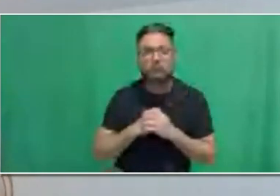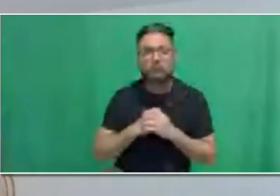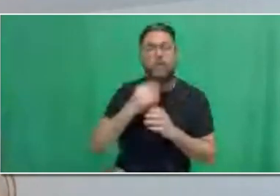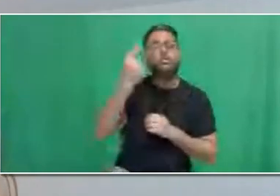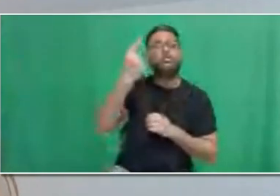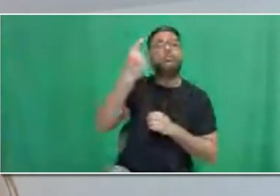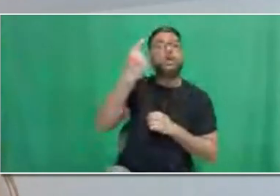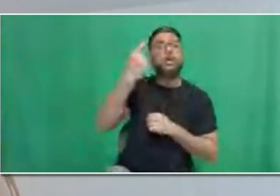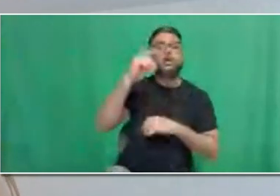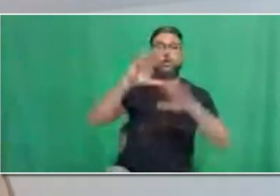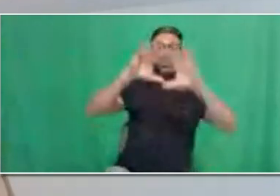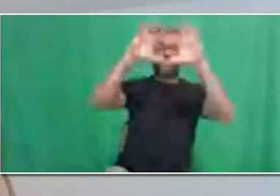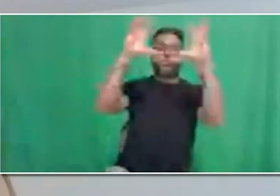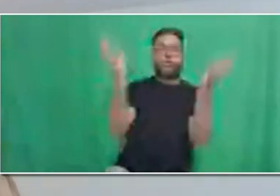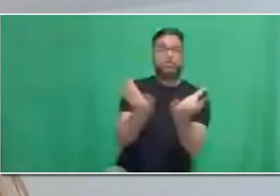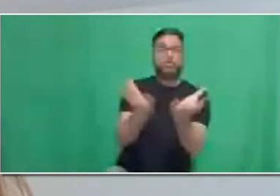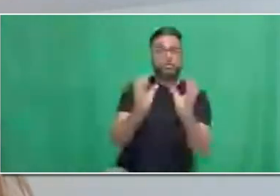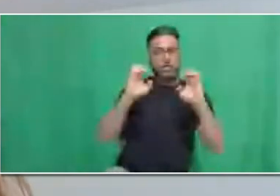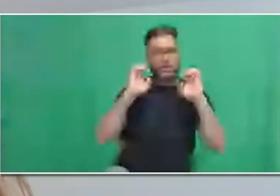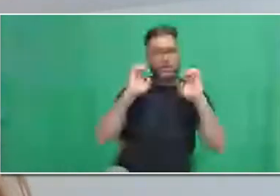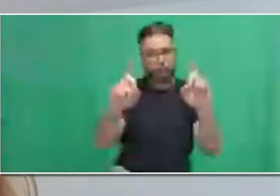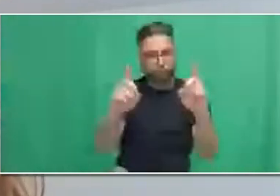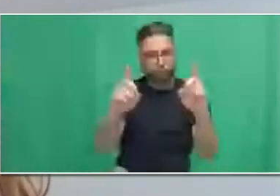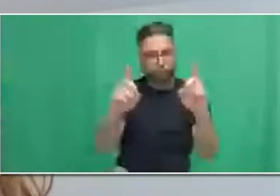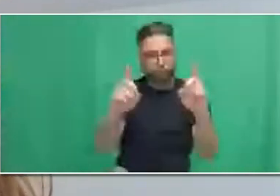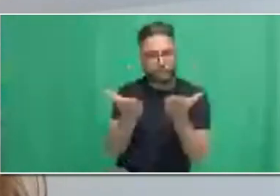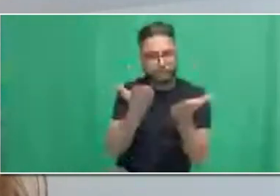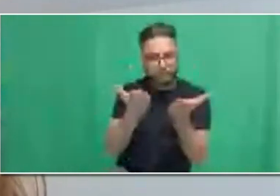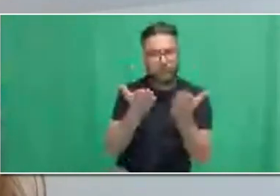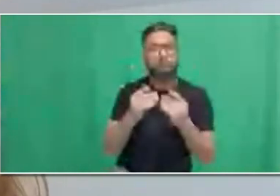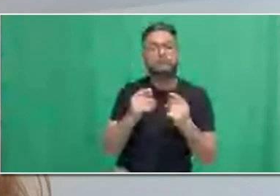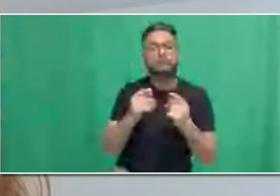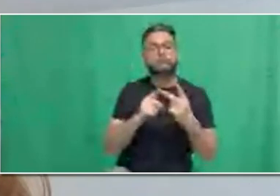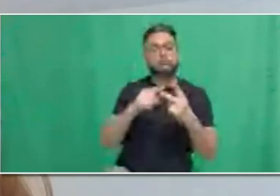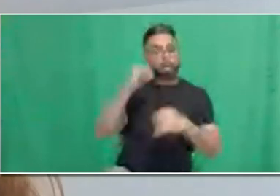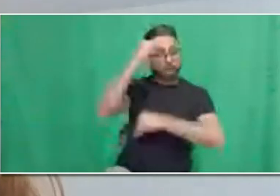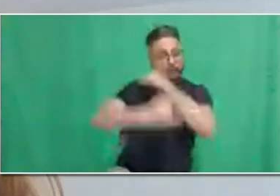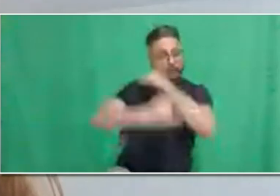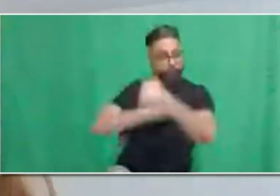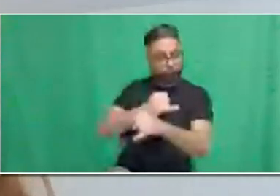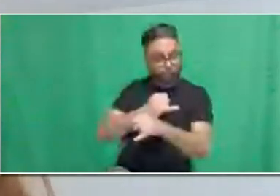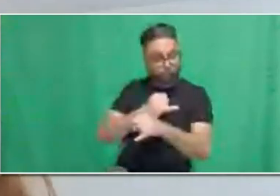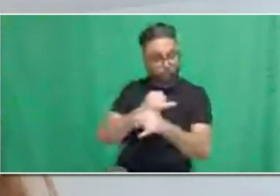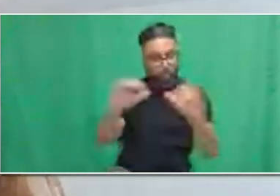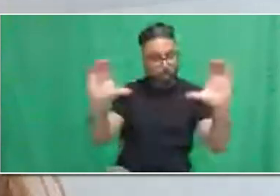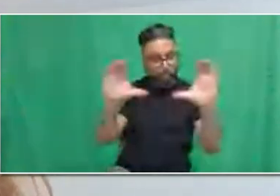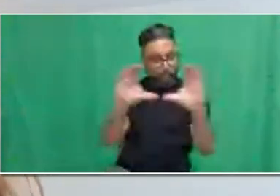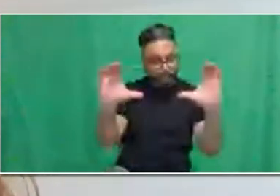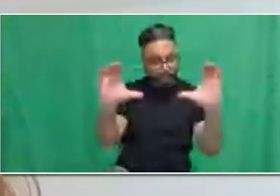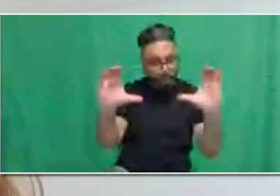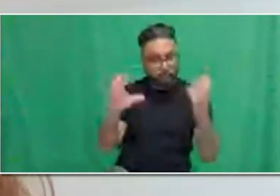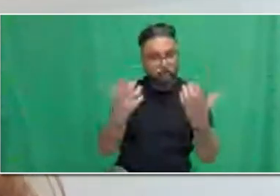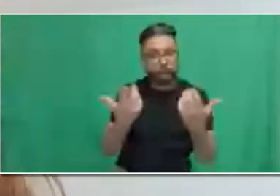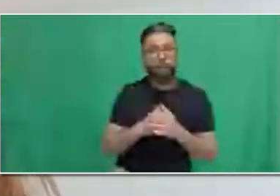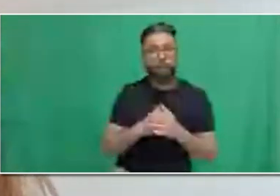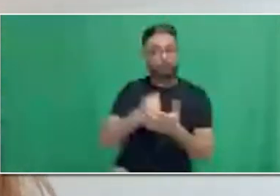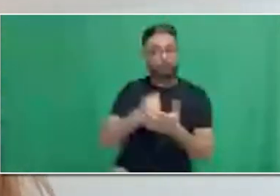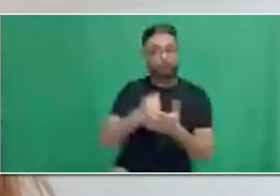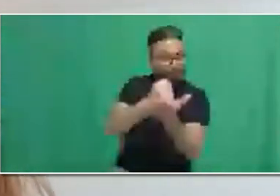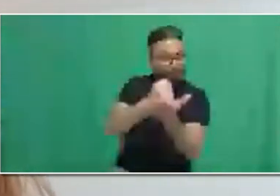Assessment Service of Canada, which is ICAST, or Comparative Education Services, which is CES.